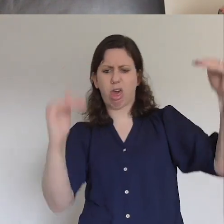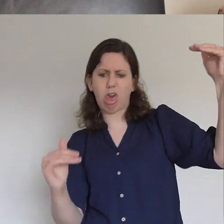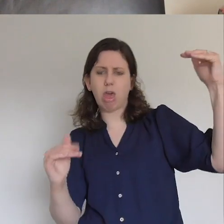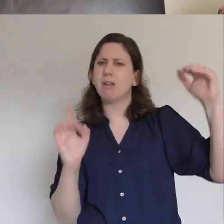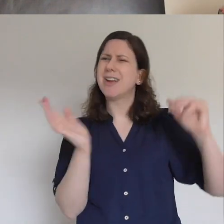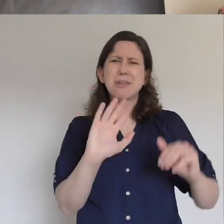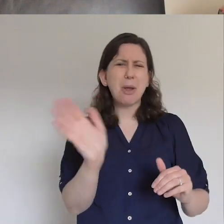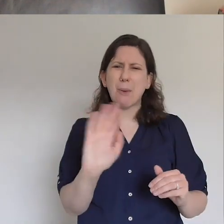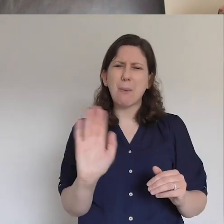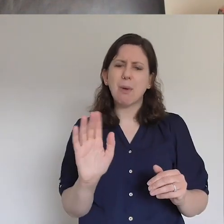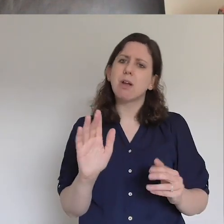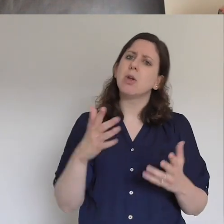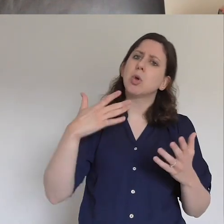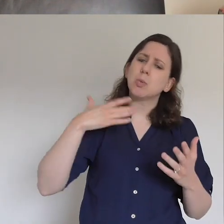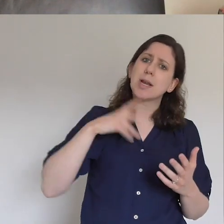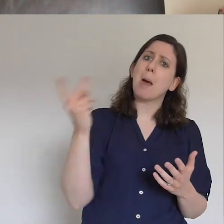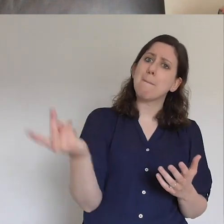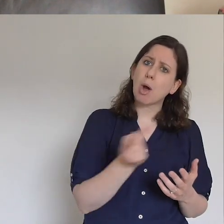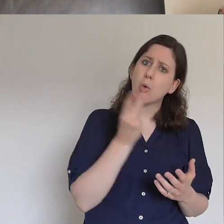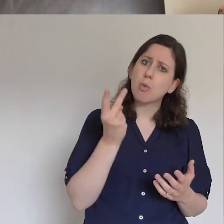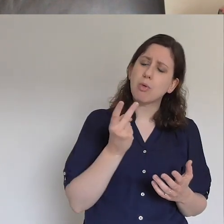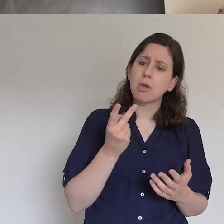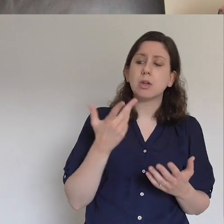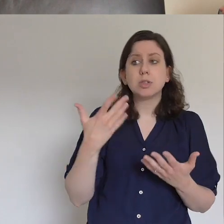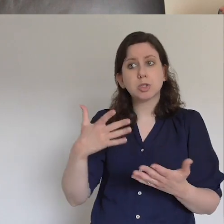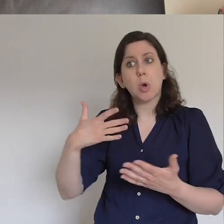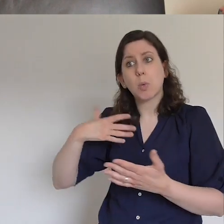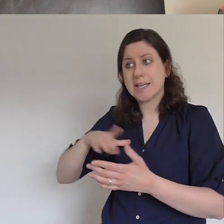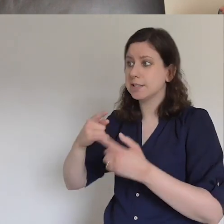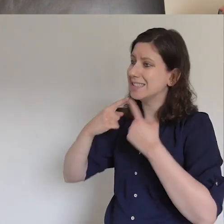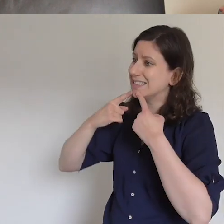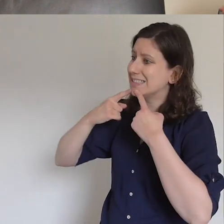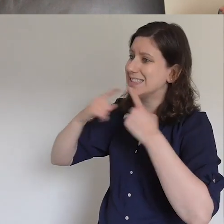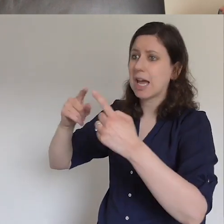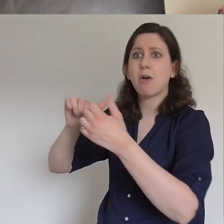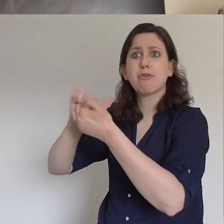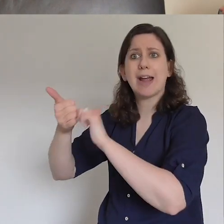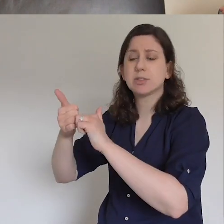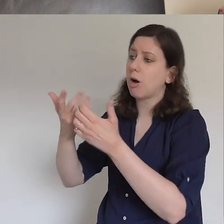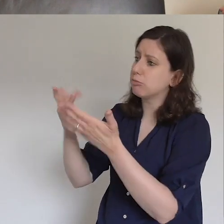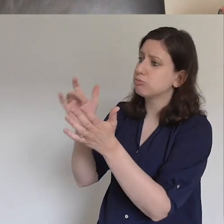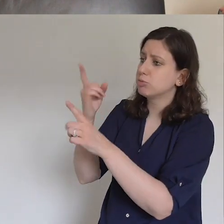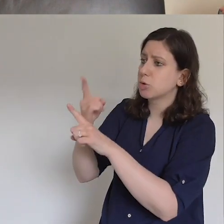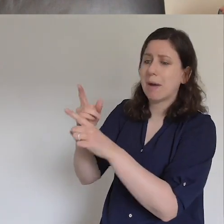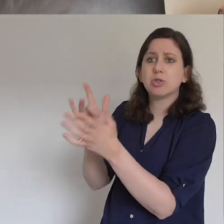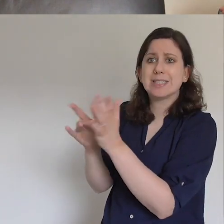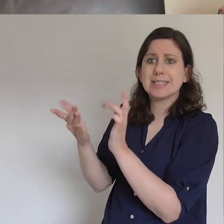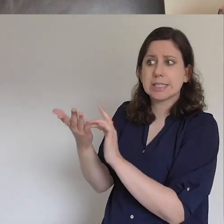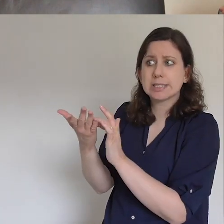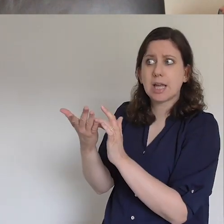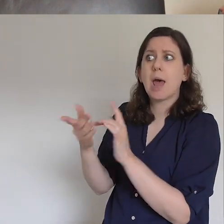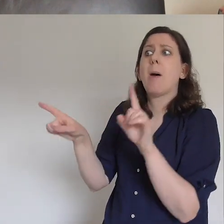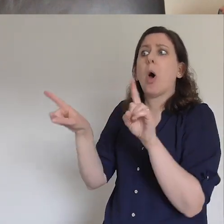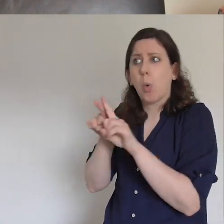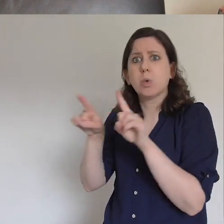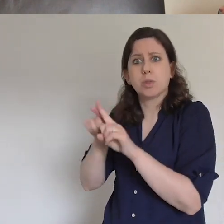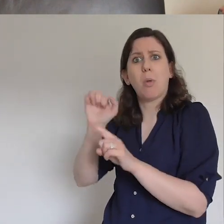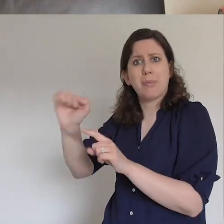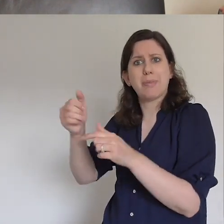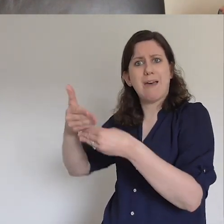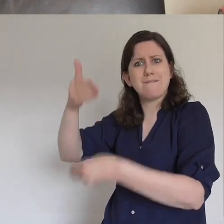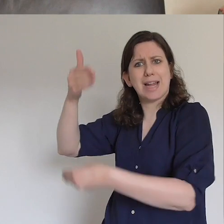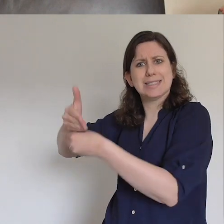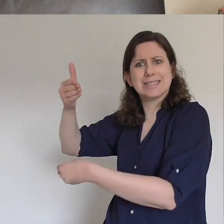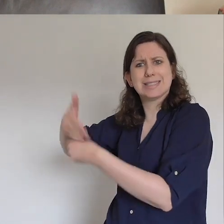together in declaring your faith. You paint someone's fence to tell them about Jesus or you tell someone about Jesus then you paint the fence and then the wonders piece mustn't be lost too.